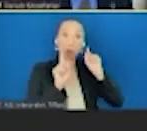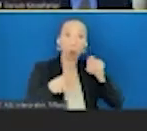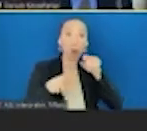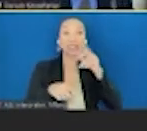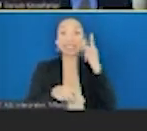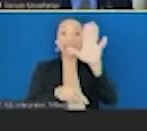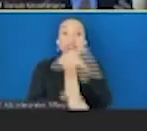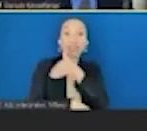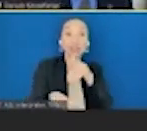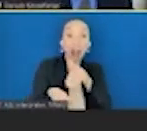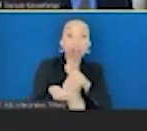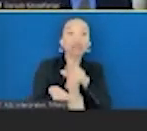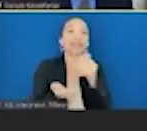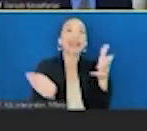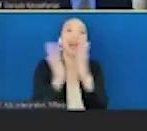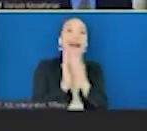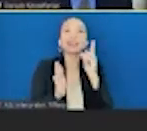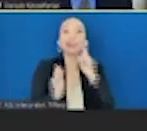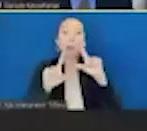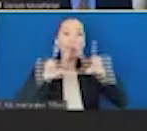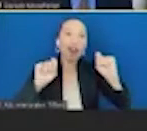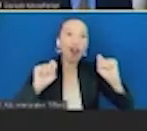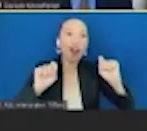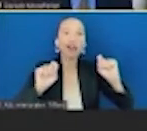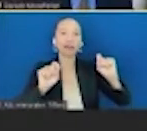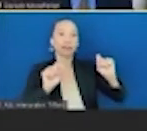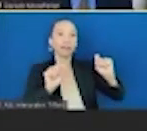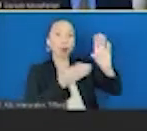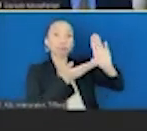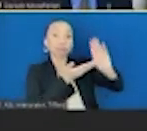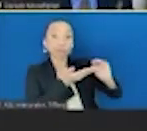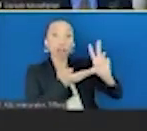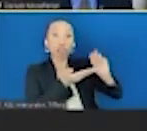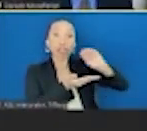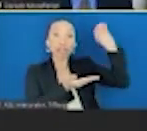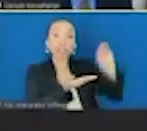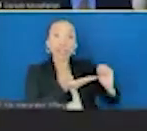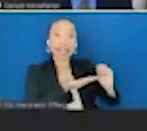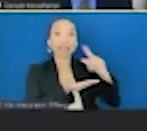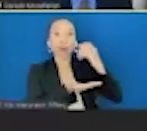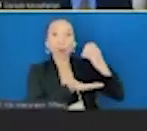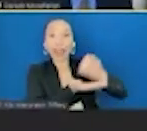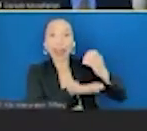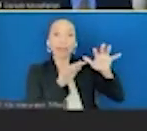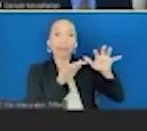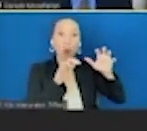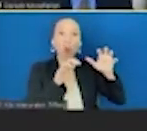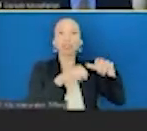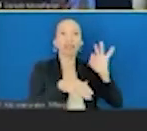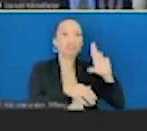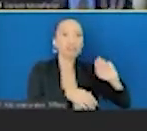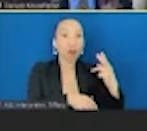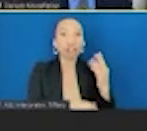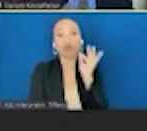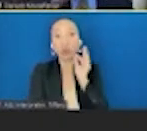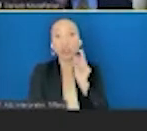get a card or get a voucher for 30 percent off fresh or canned or frozen fruits and vegetables. And I